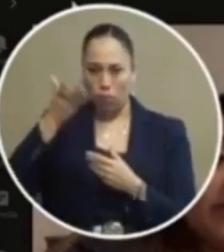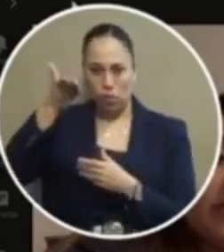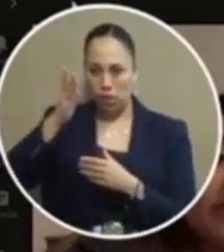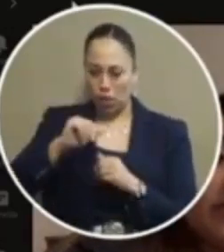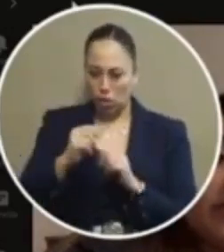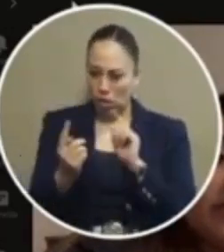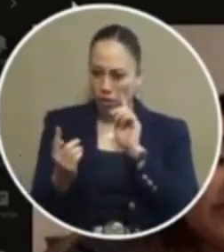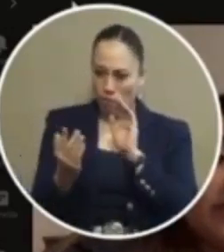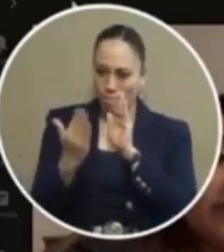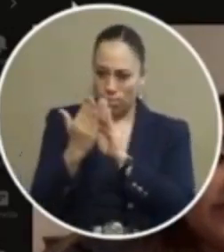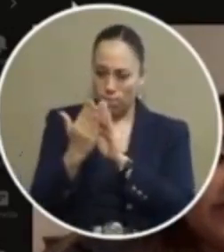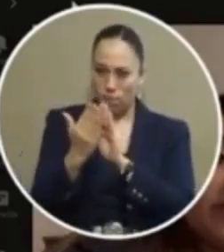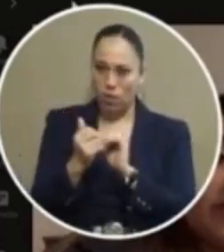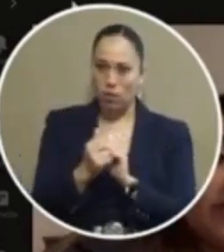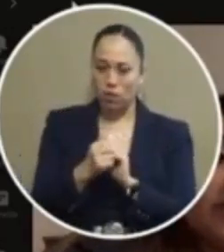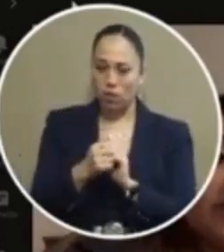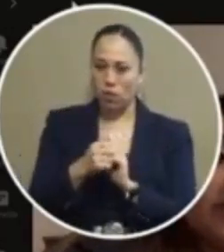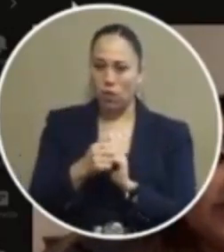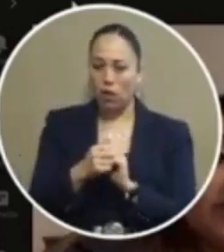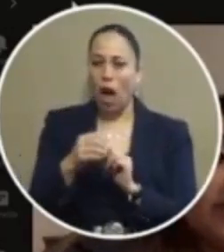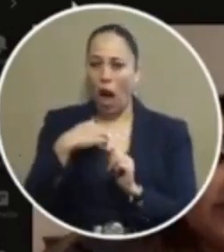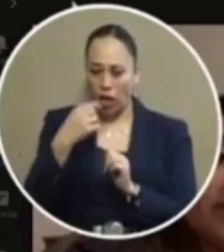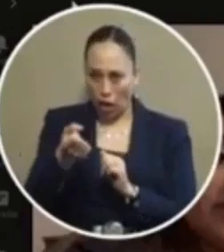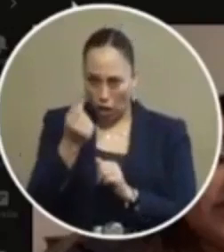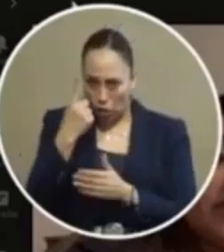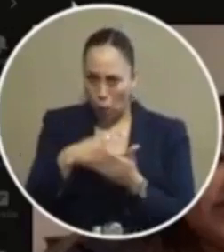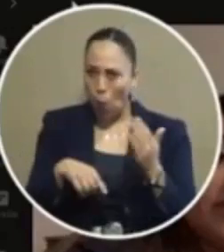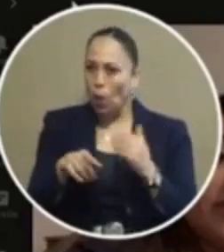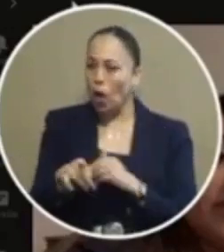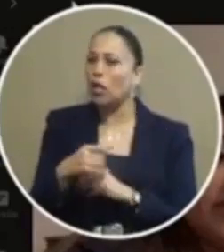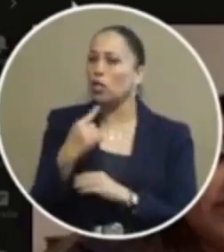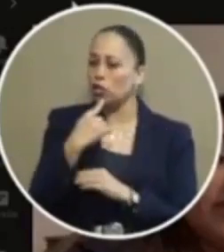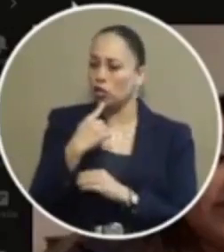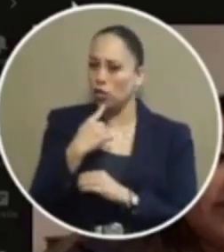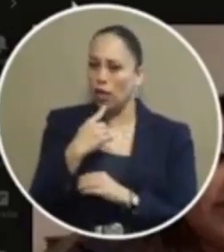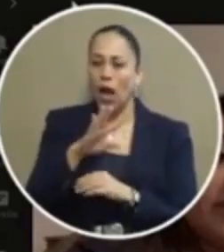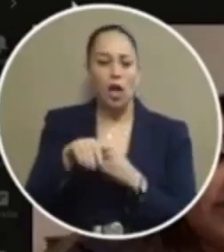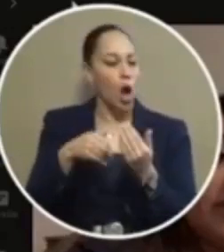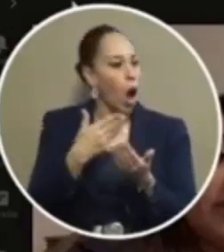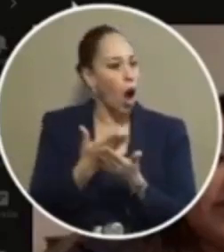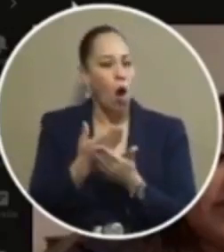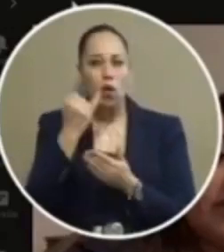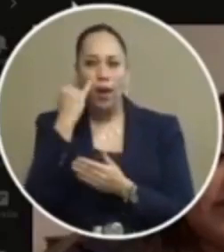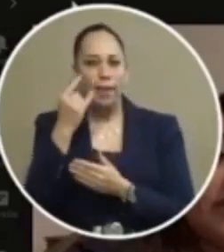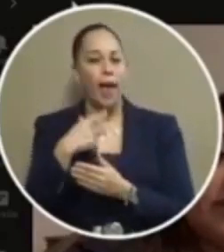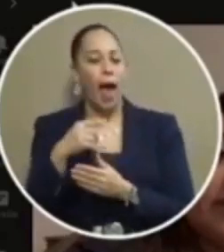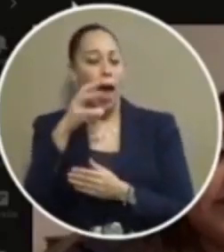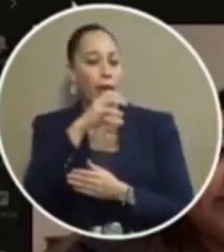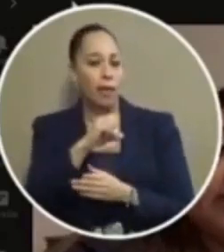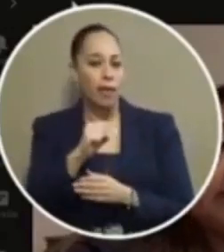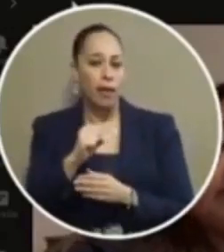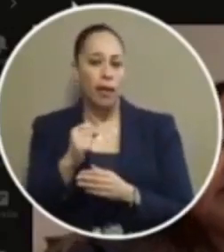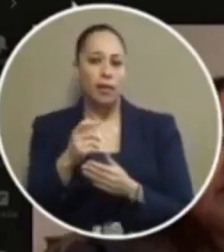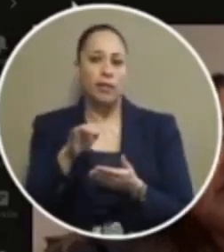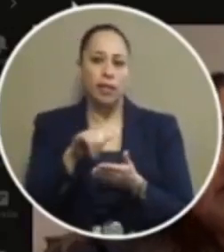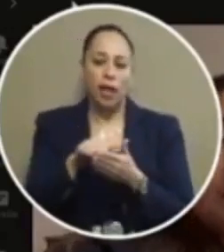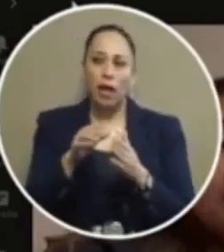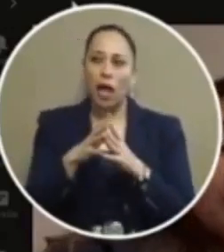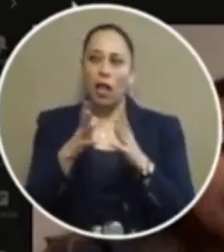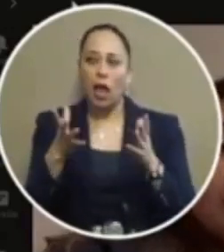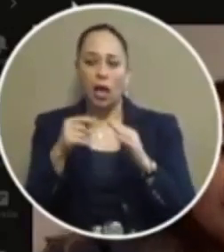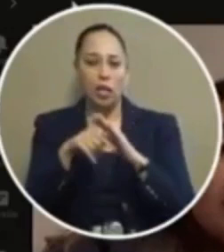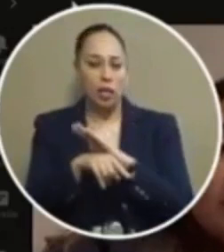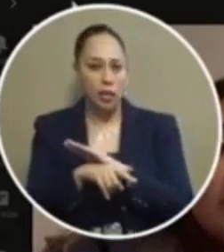uh that that um i understand what you're saying and the whole idea i guess this goes under the heading of no good deed goes